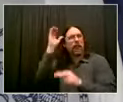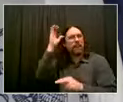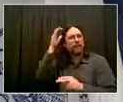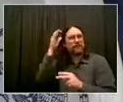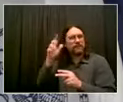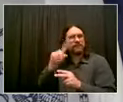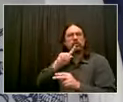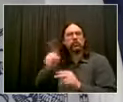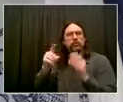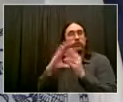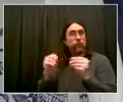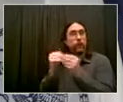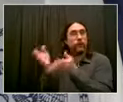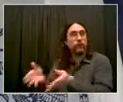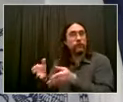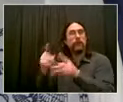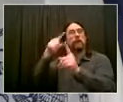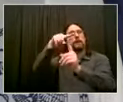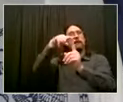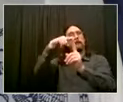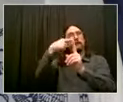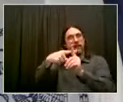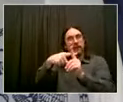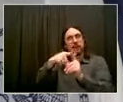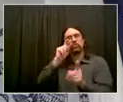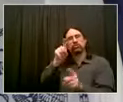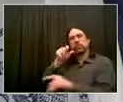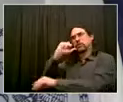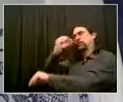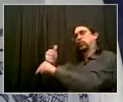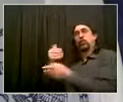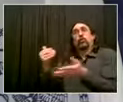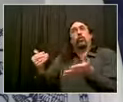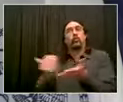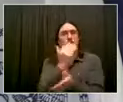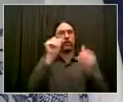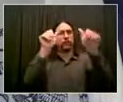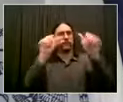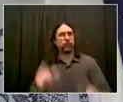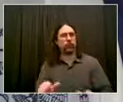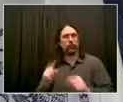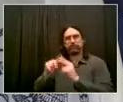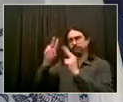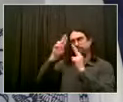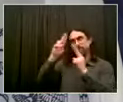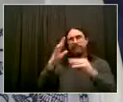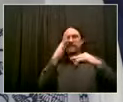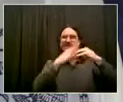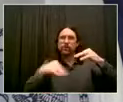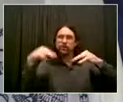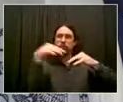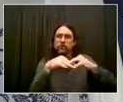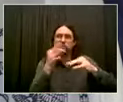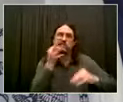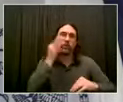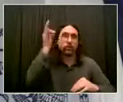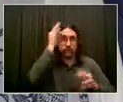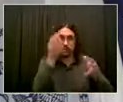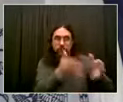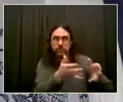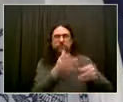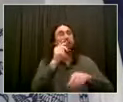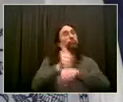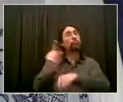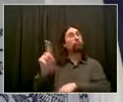year plus everything's been thrown off by the pandemic. But I think it's a fair question. Let me get you an update right away on where